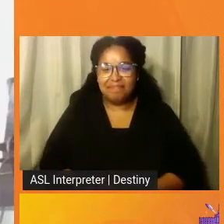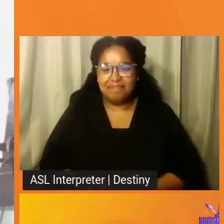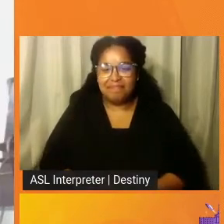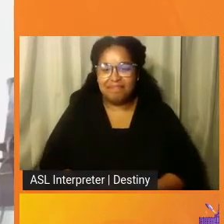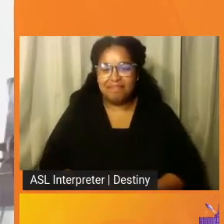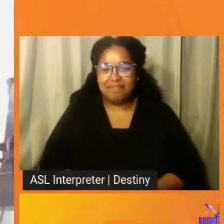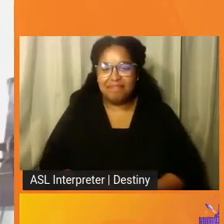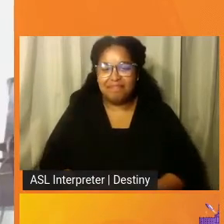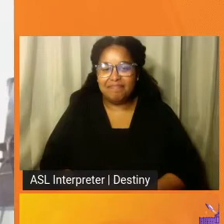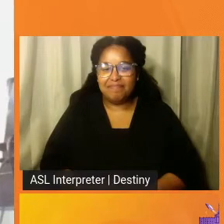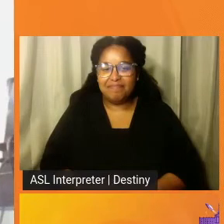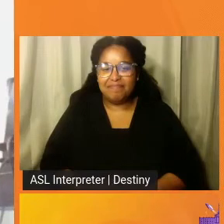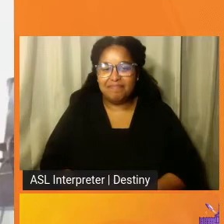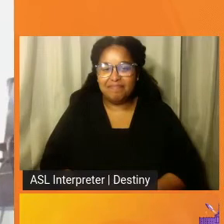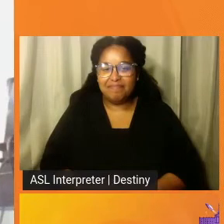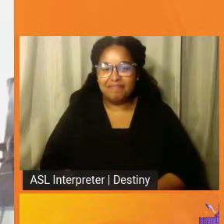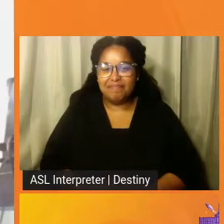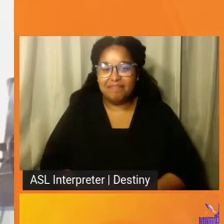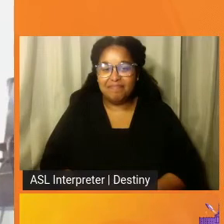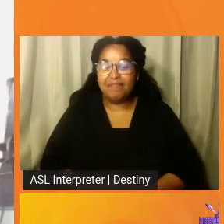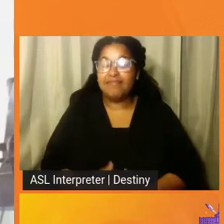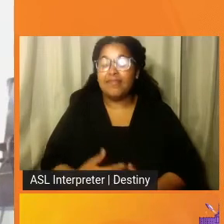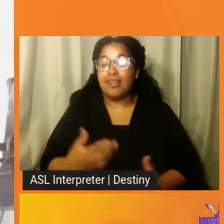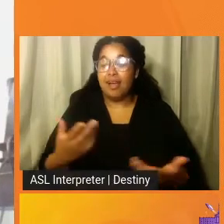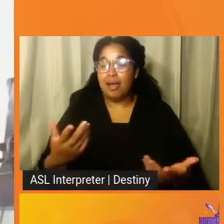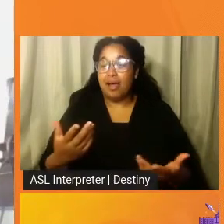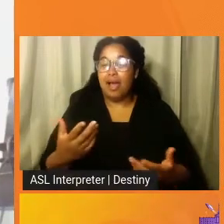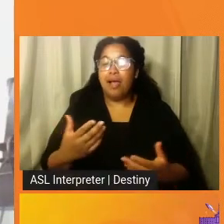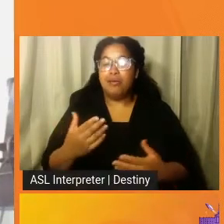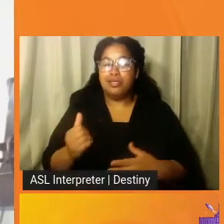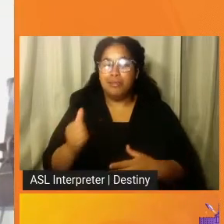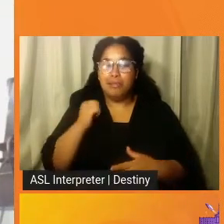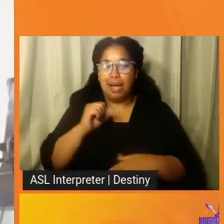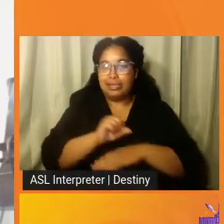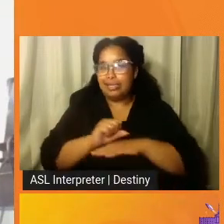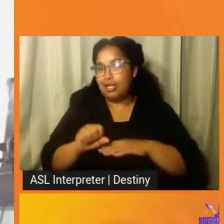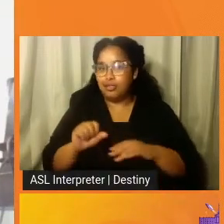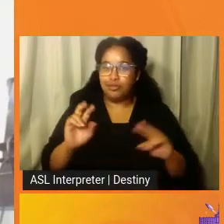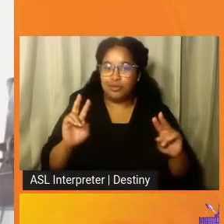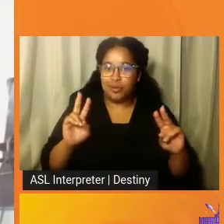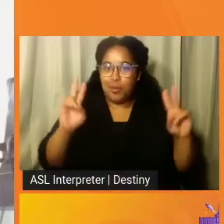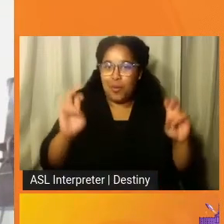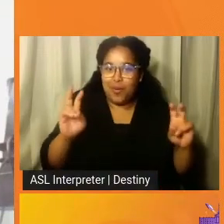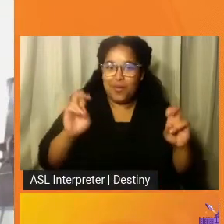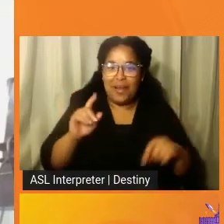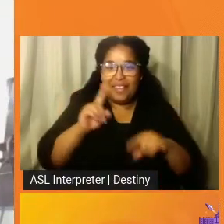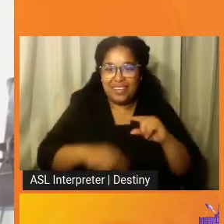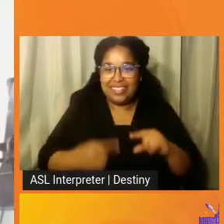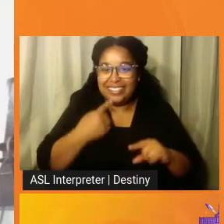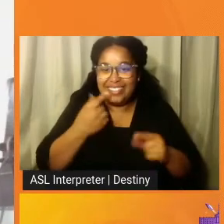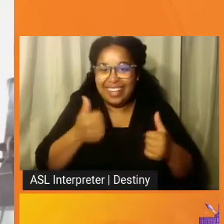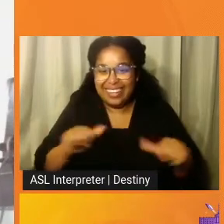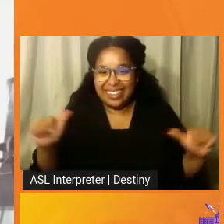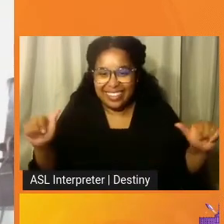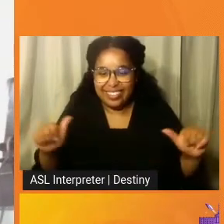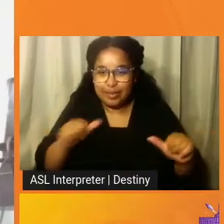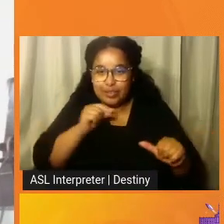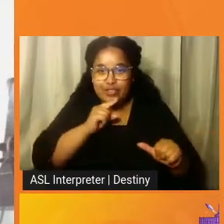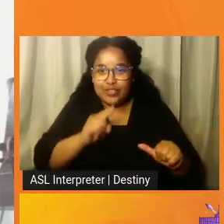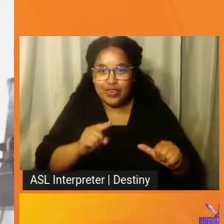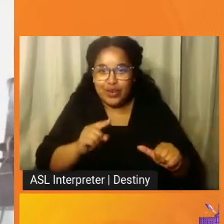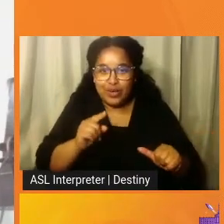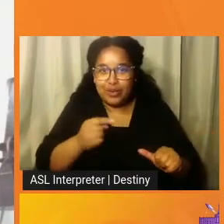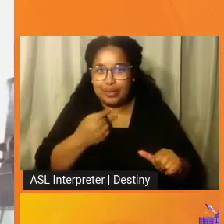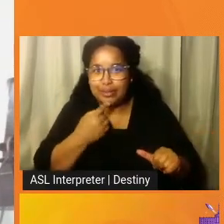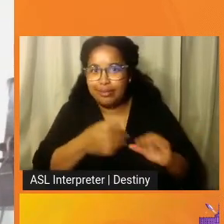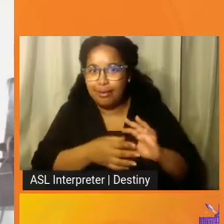Though I, though I was in the backstage quote, and couldn't really say anything, so I wasn't really sure what you were going to say.